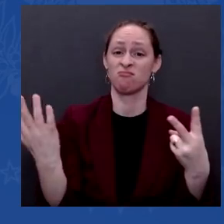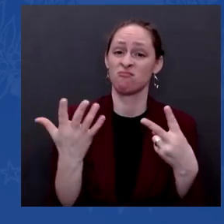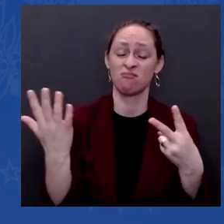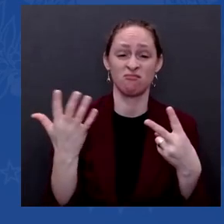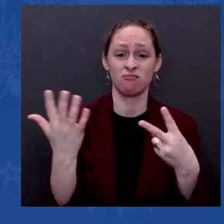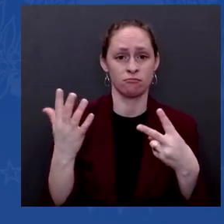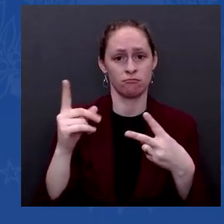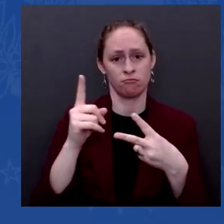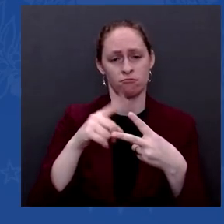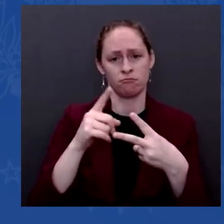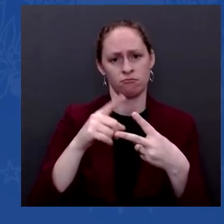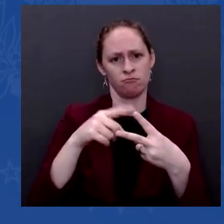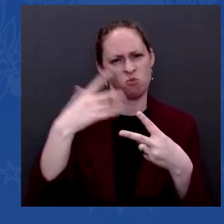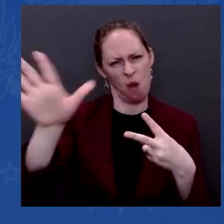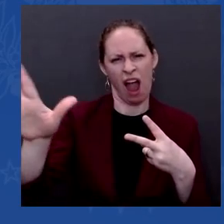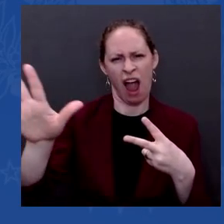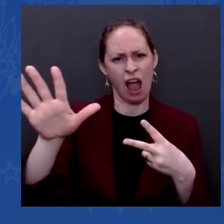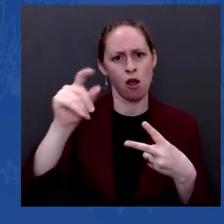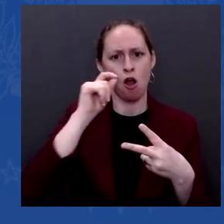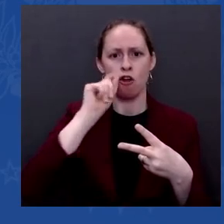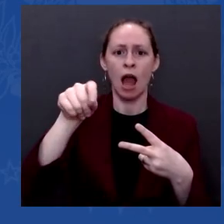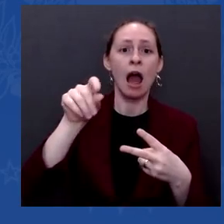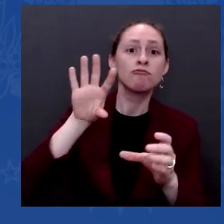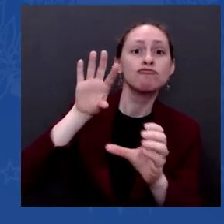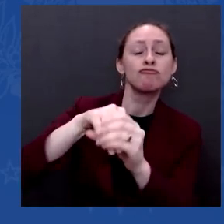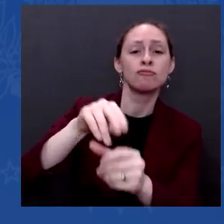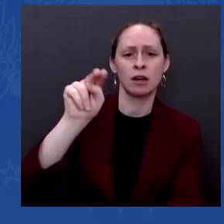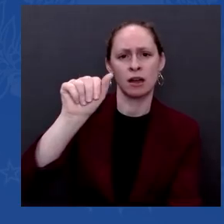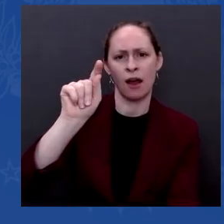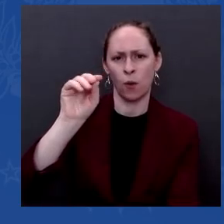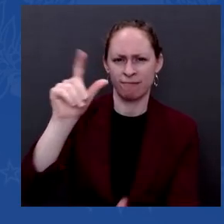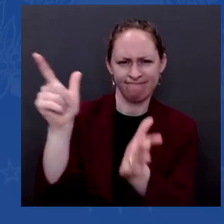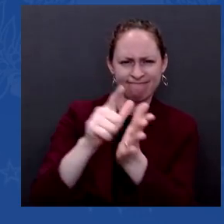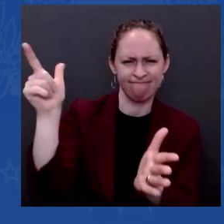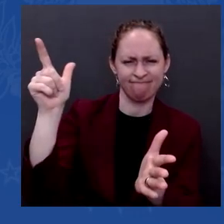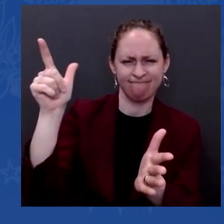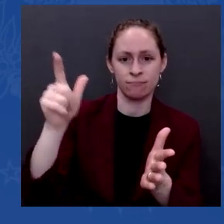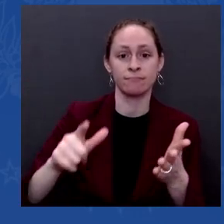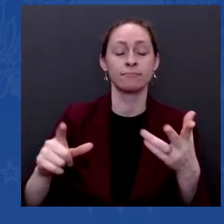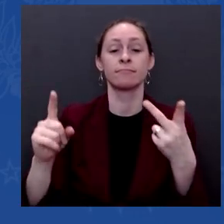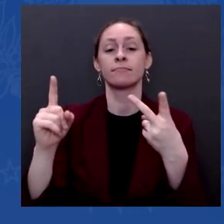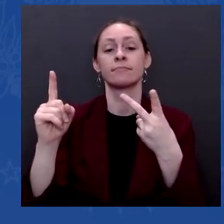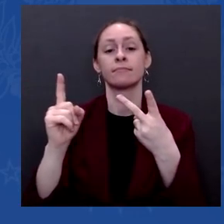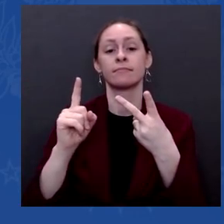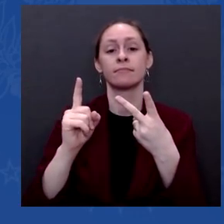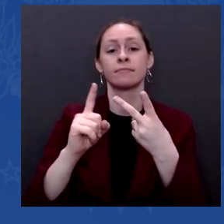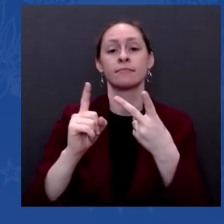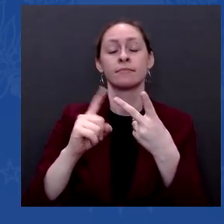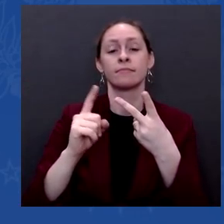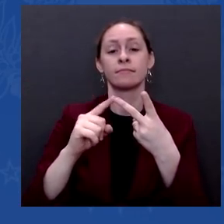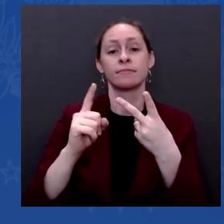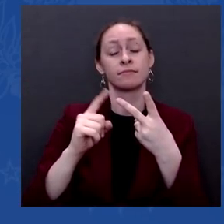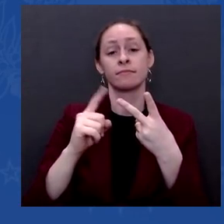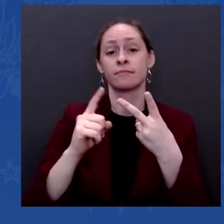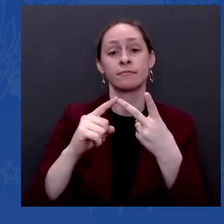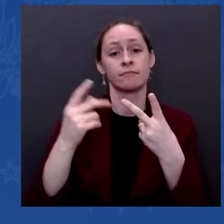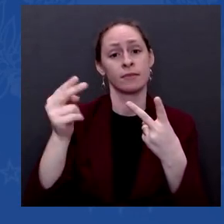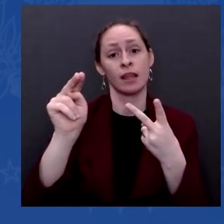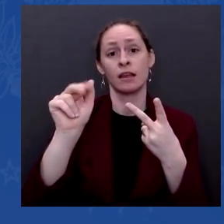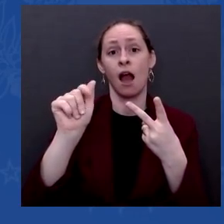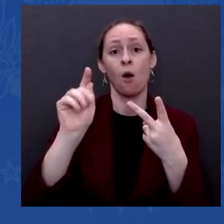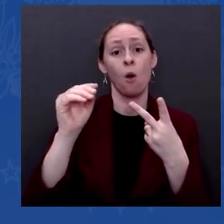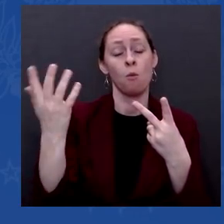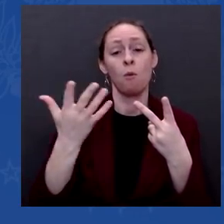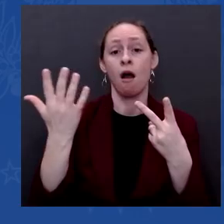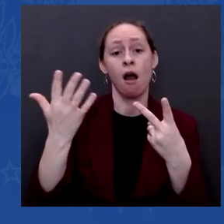And two, that NATO or the — there will not be strategic weapons stationed in Ukraine.